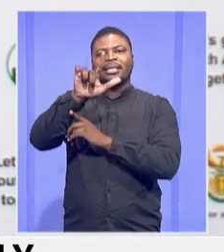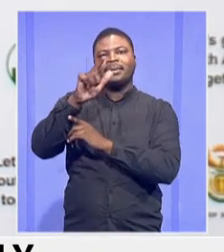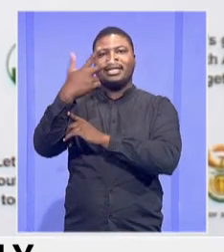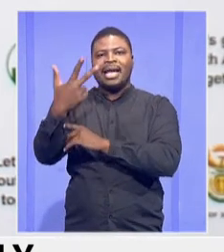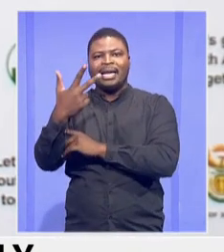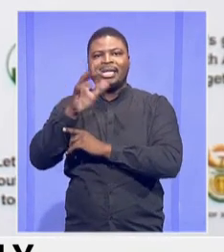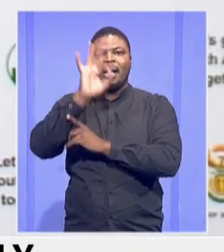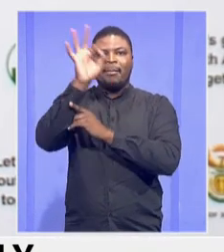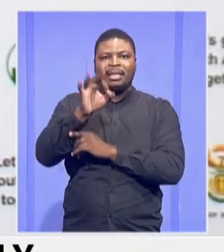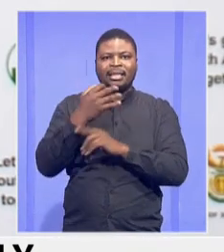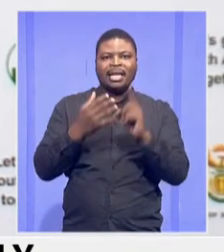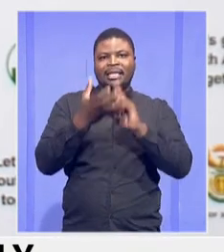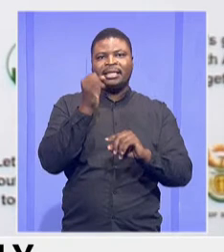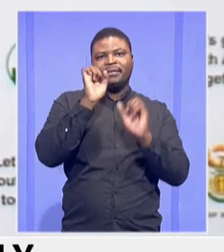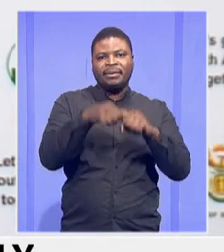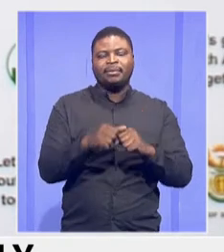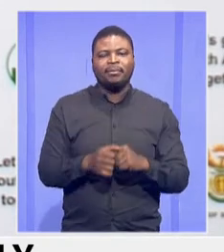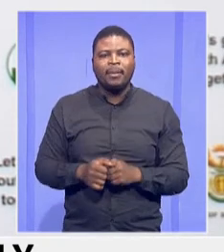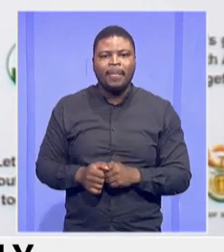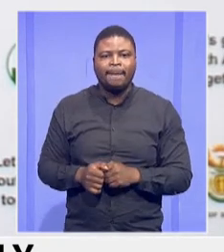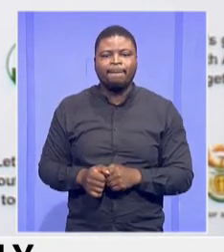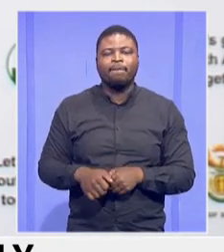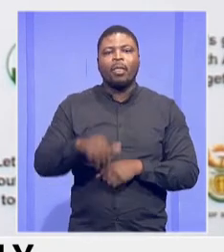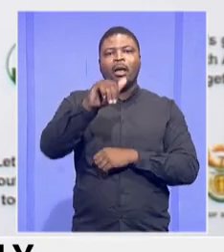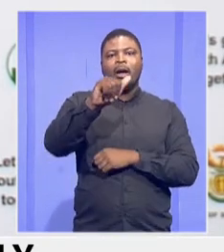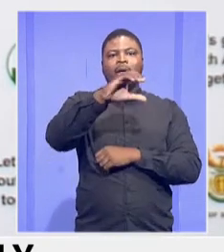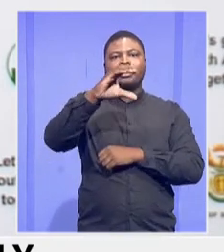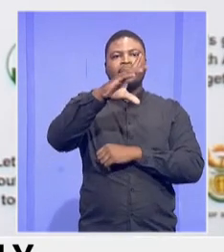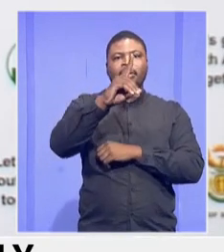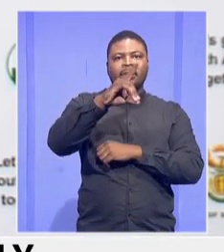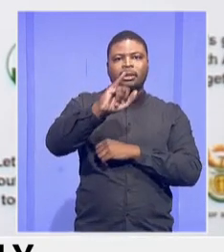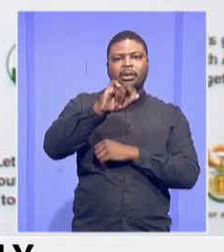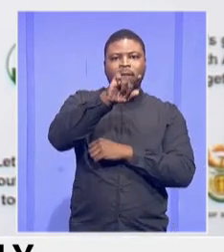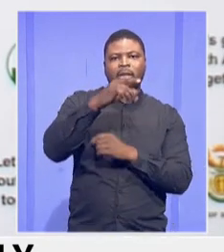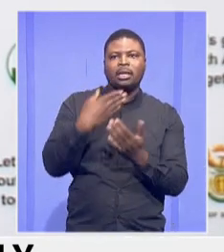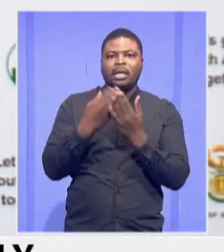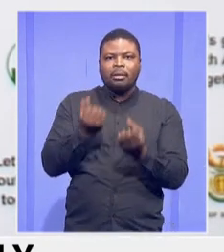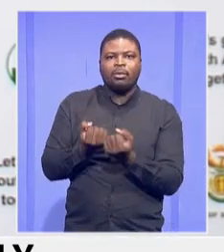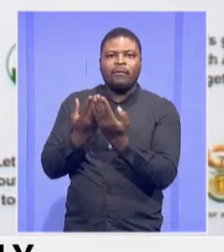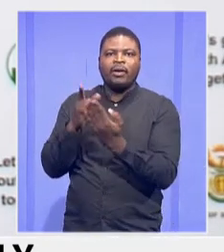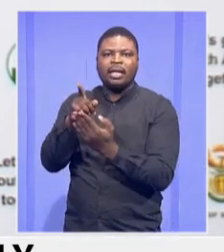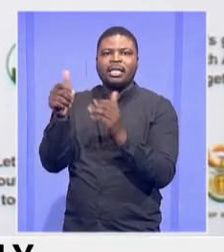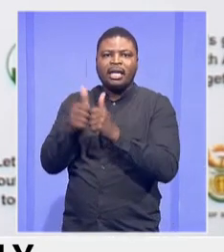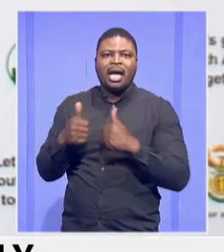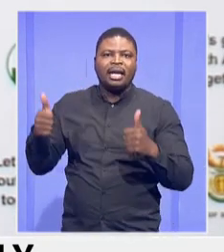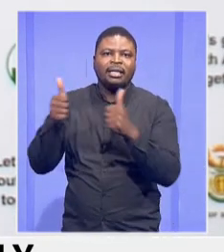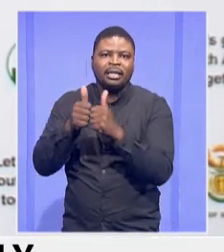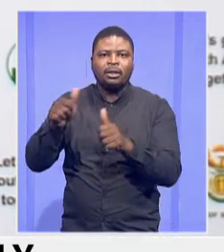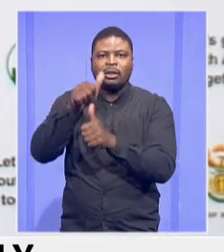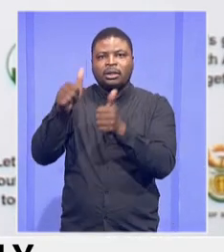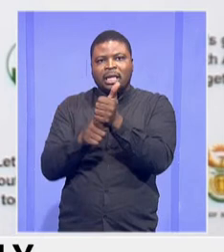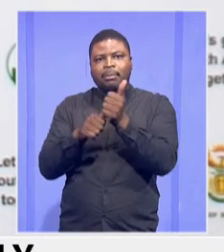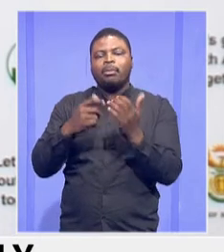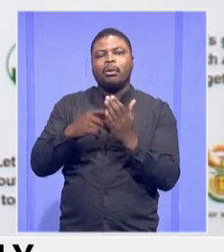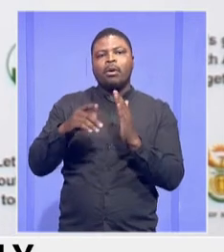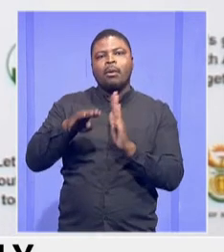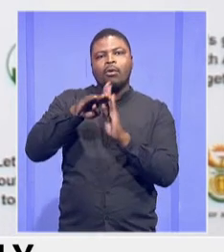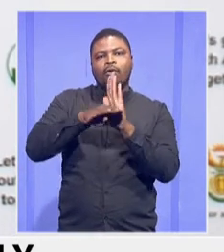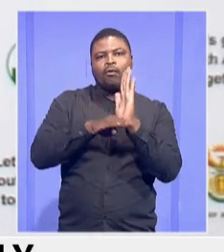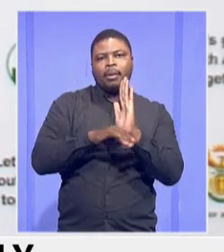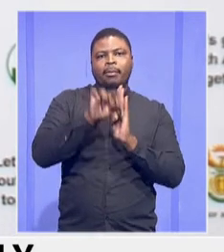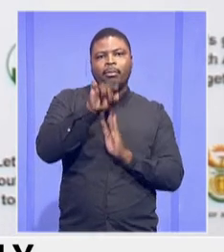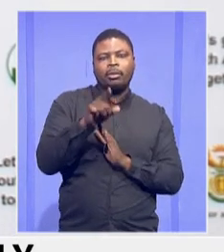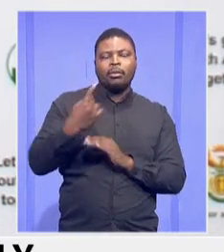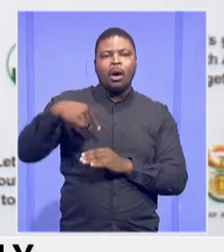And then contribution of a CD per implementing agent, again, in terms of the sub-program, we're indicating the overall